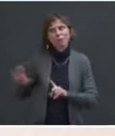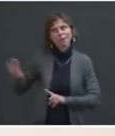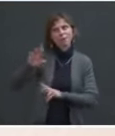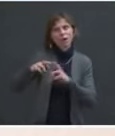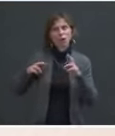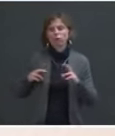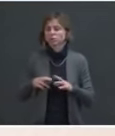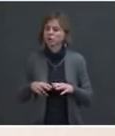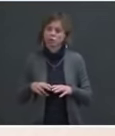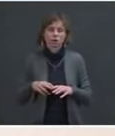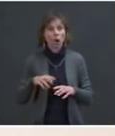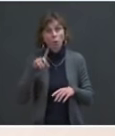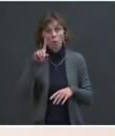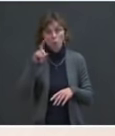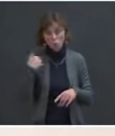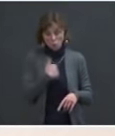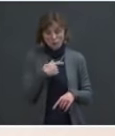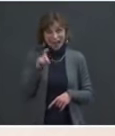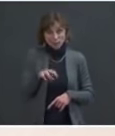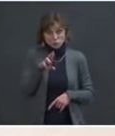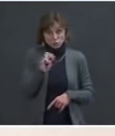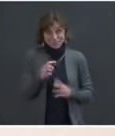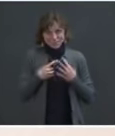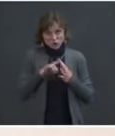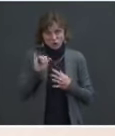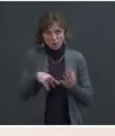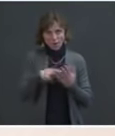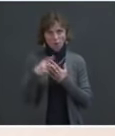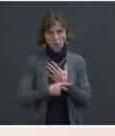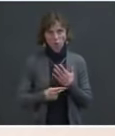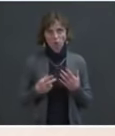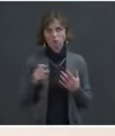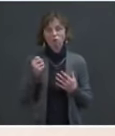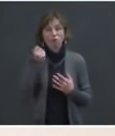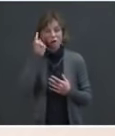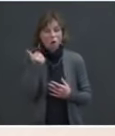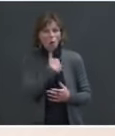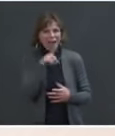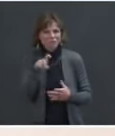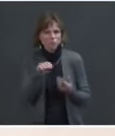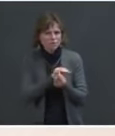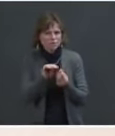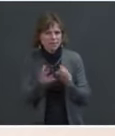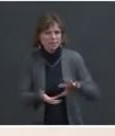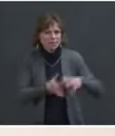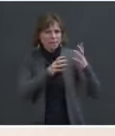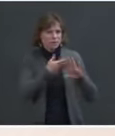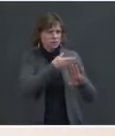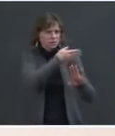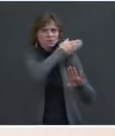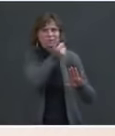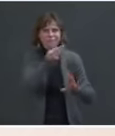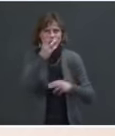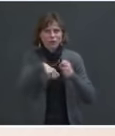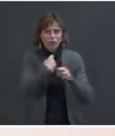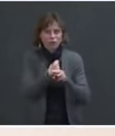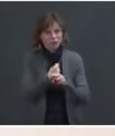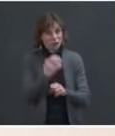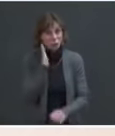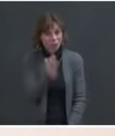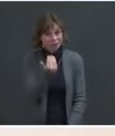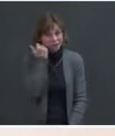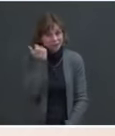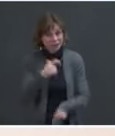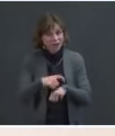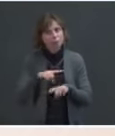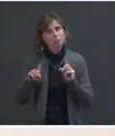restart that program. So we're working to fix the mess of the last couple of years. It's going to take some time, but this is clearly